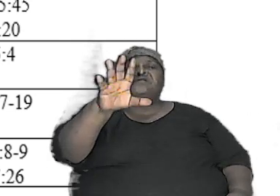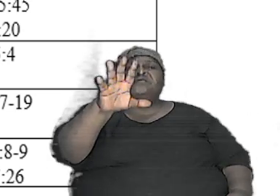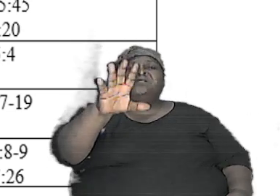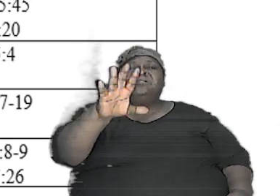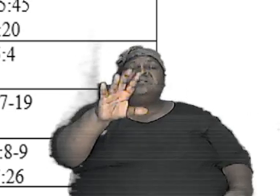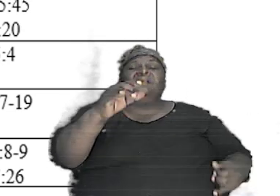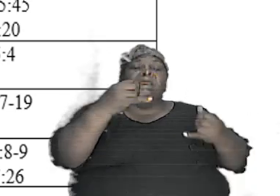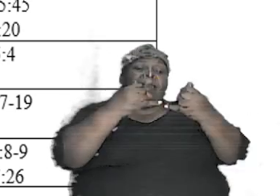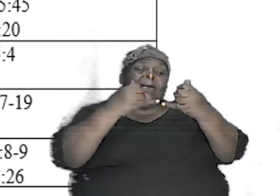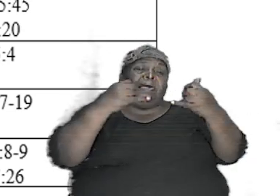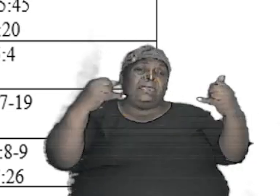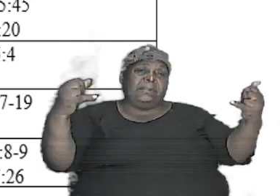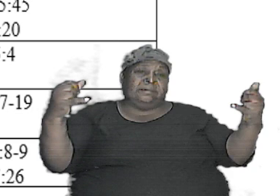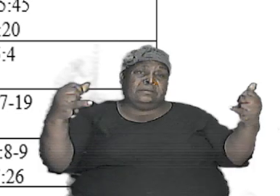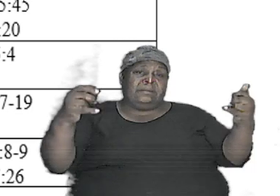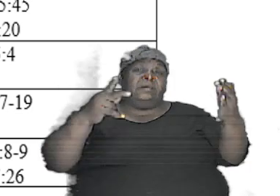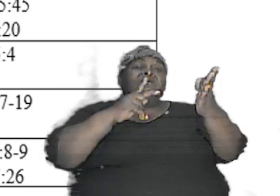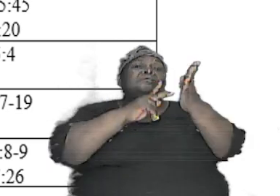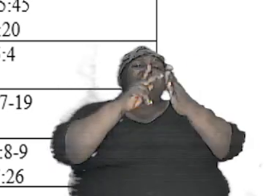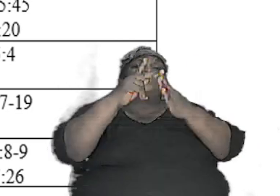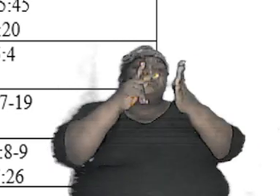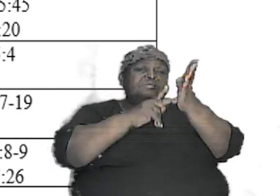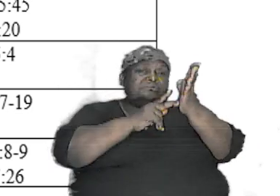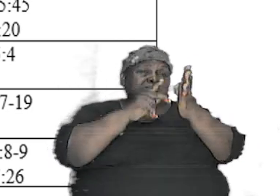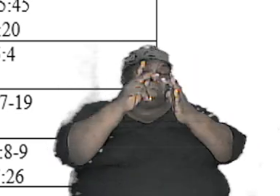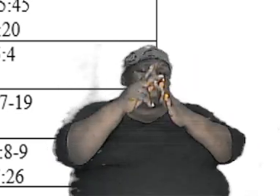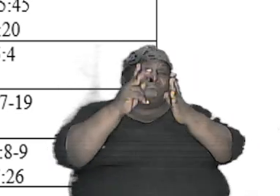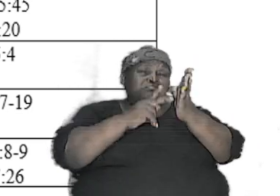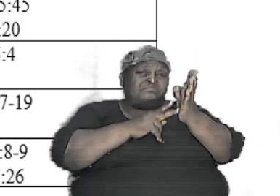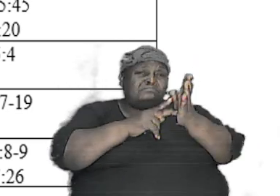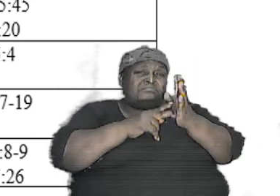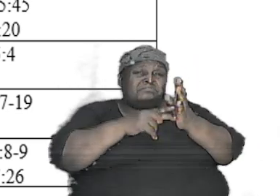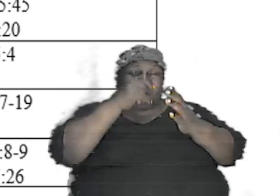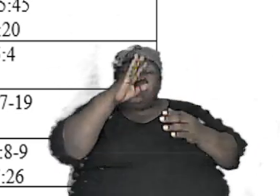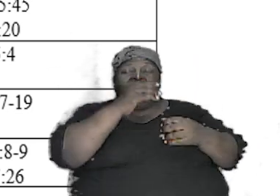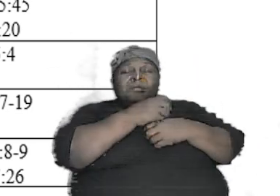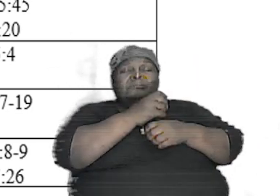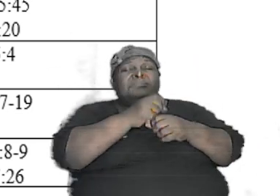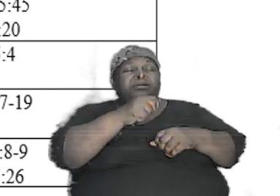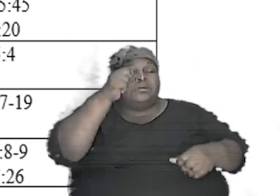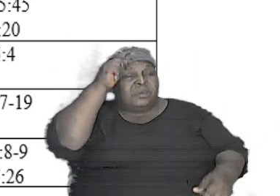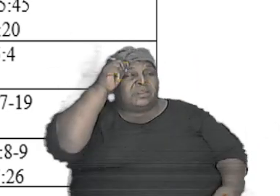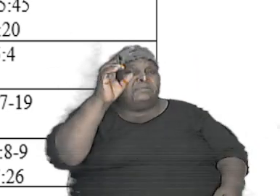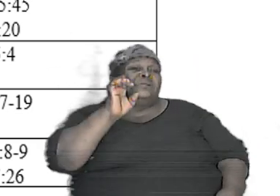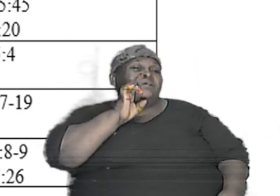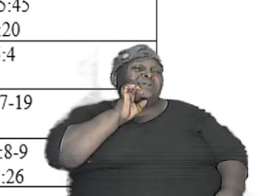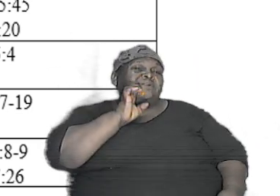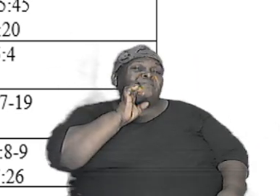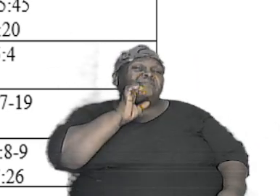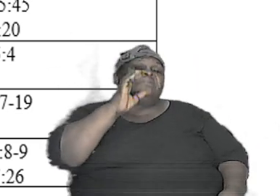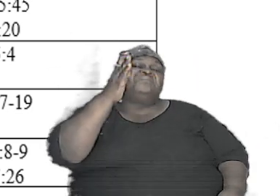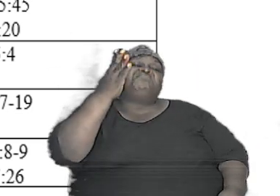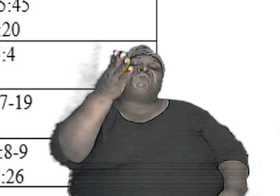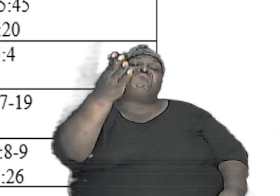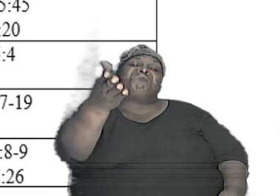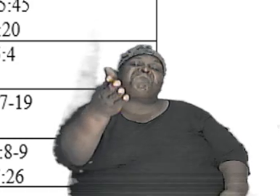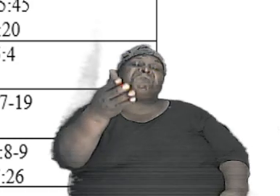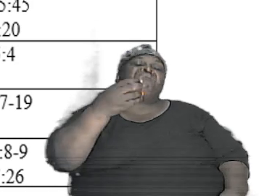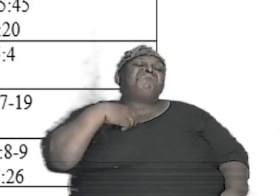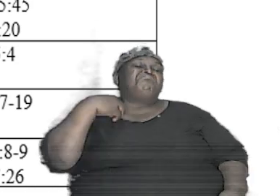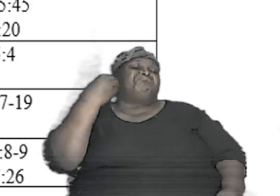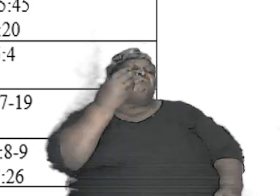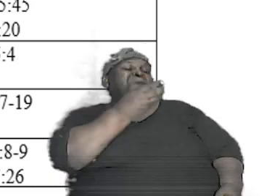precept we are seeing that God made Adam and Eve and they were our